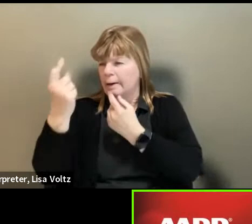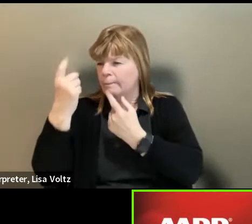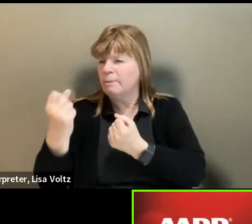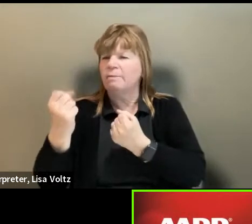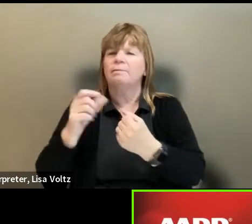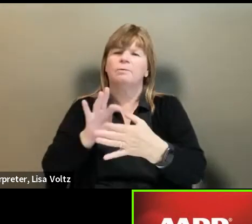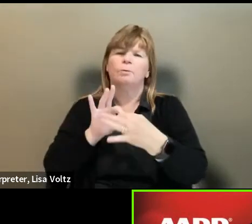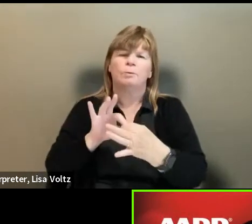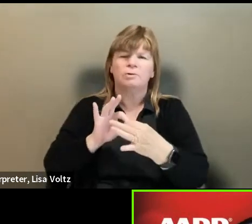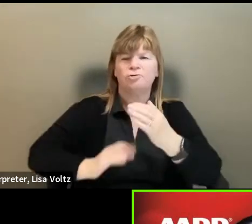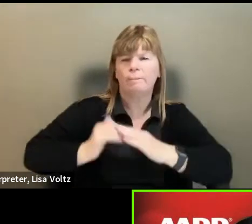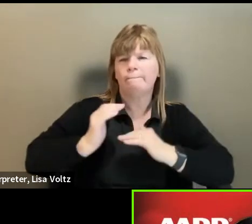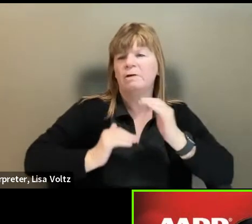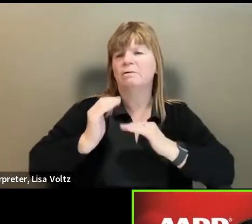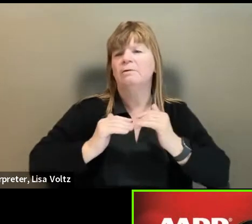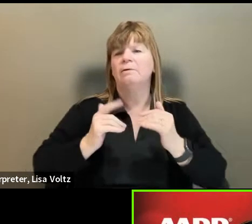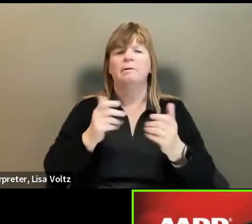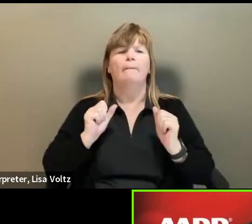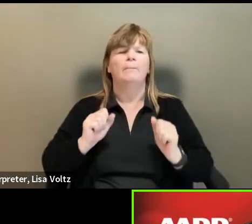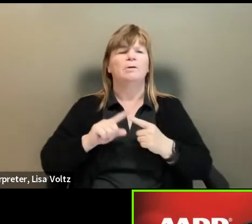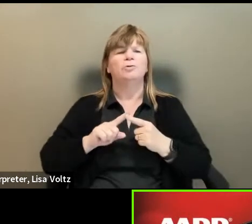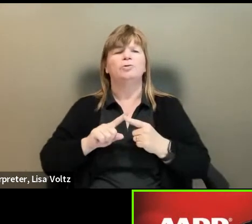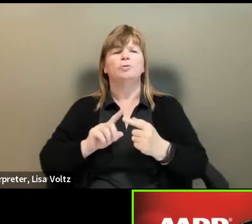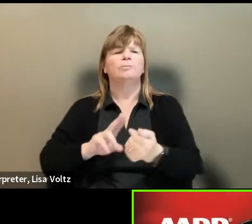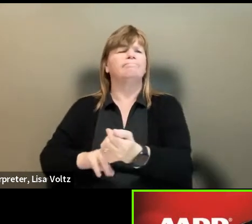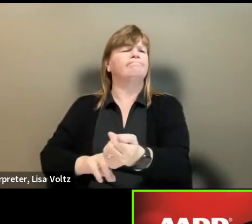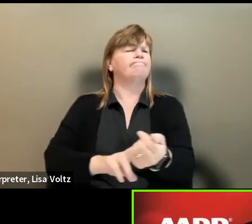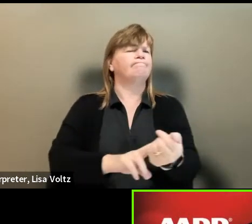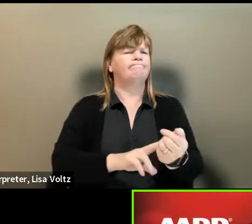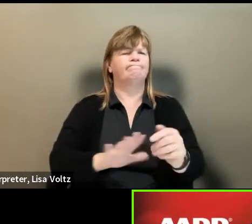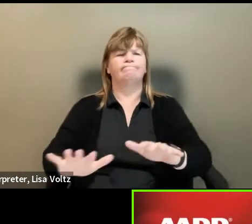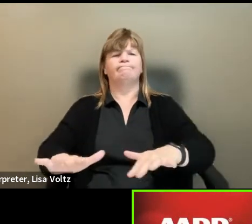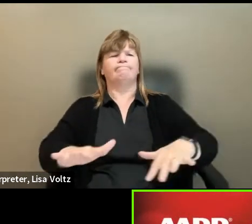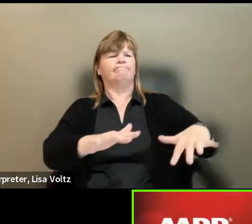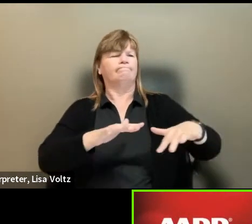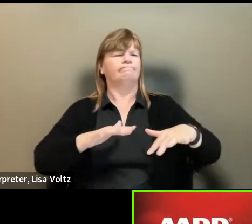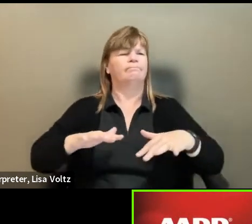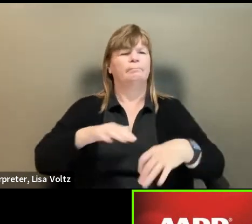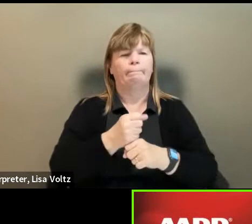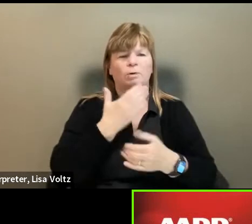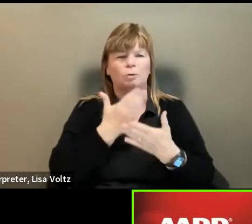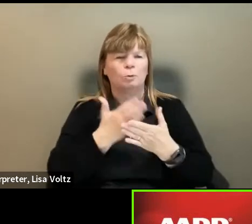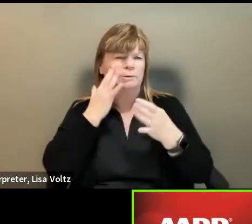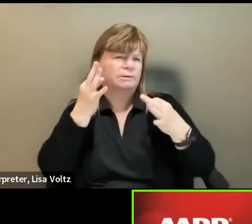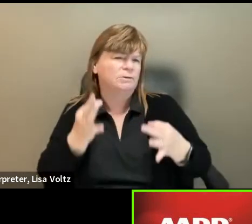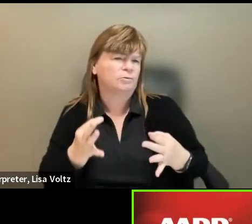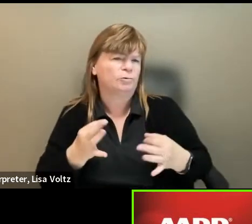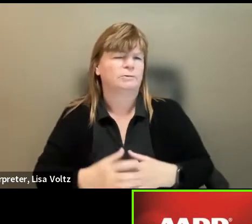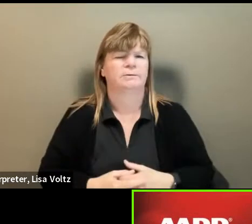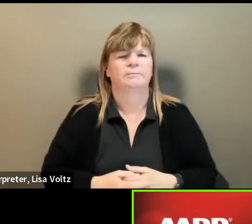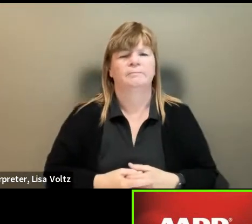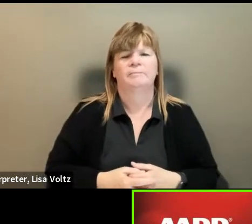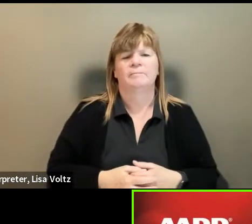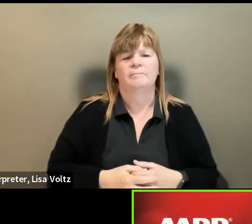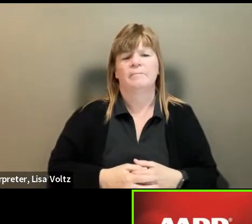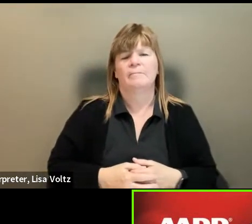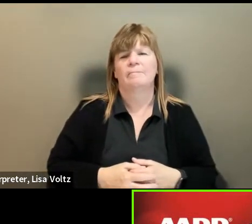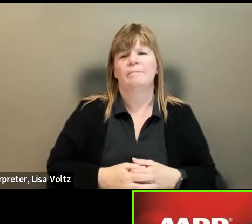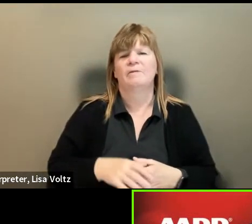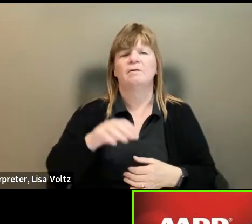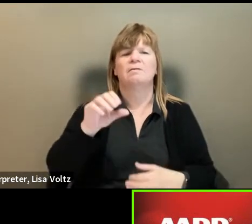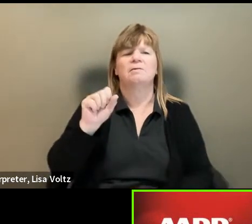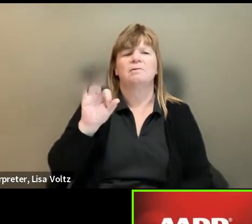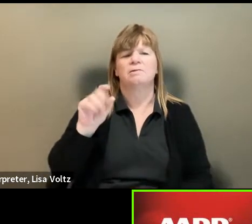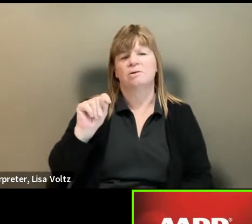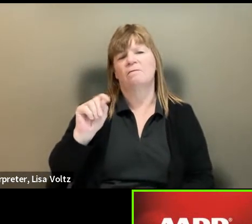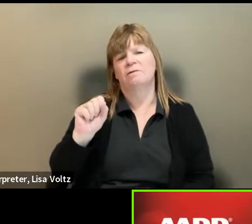um, you know, the ability to read a room, the ability to make sound judgments and sound decisions. So, um, uh, the soft skills are